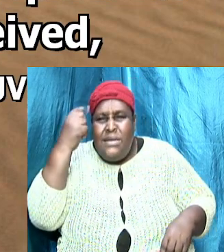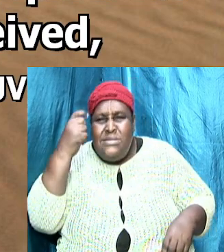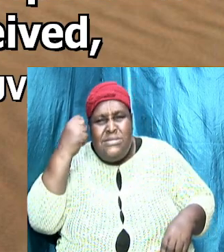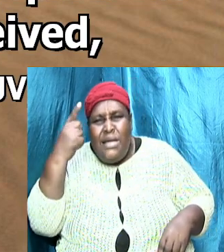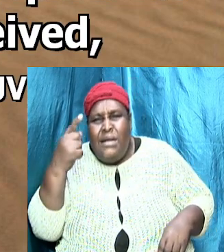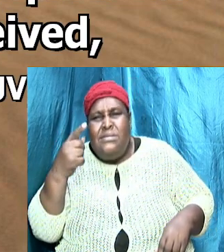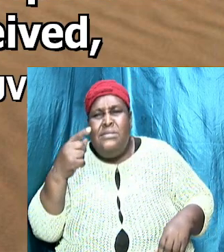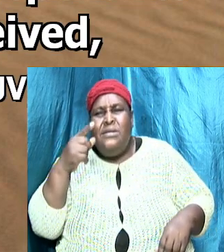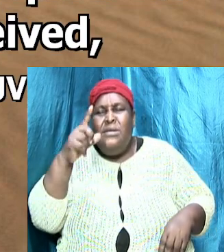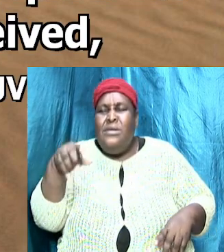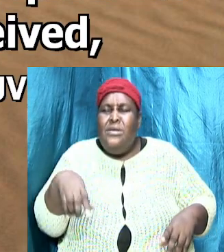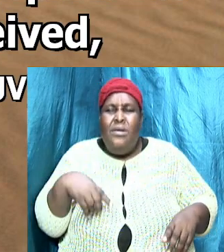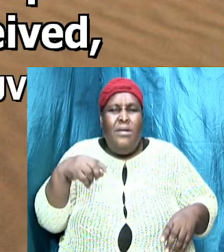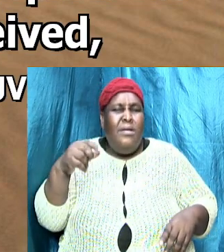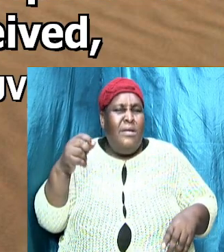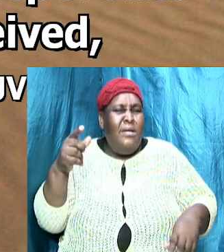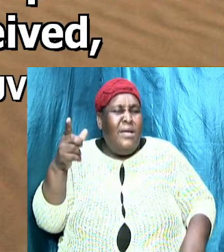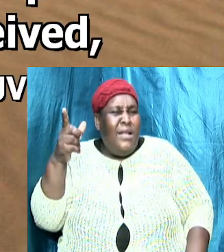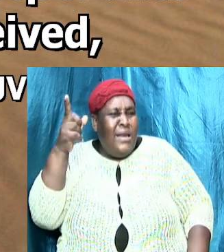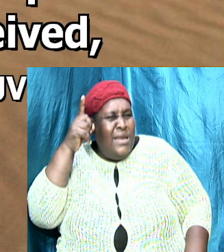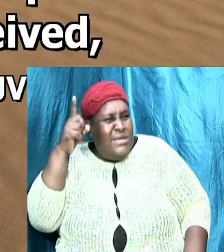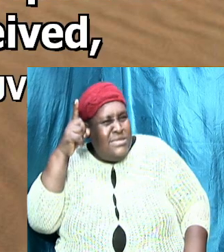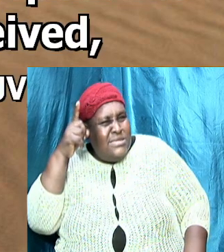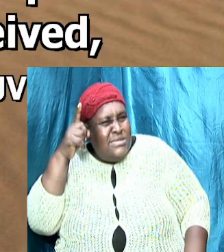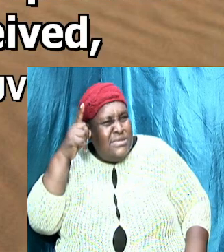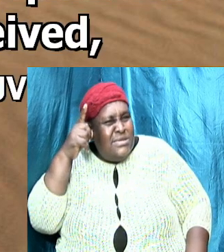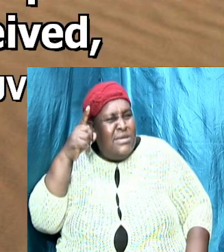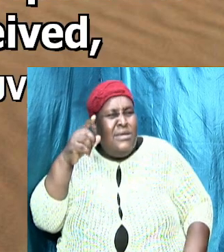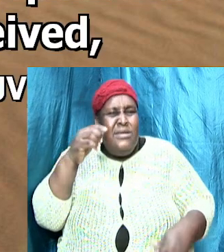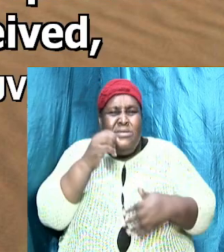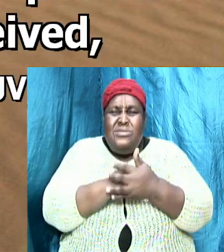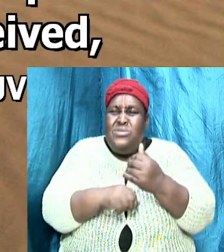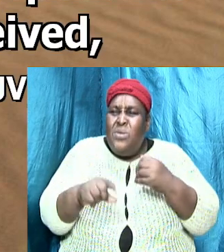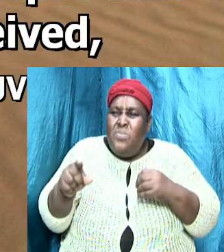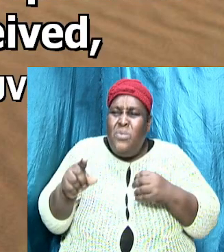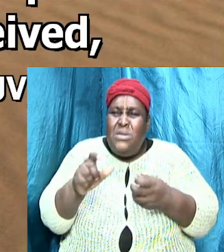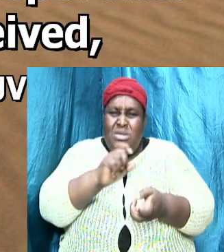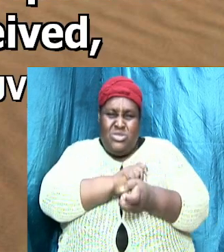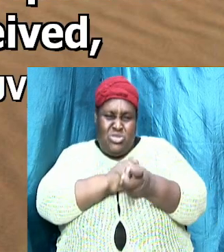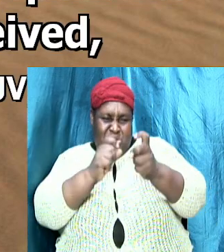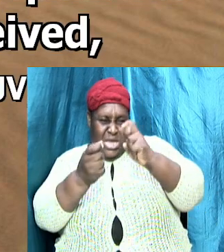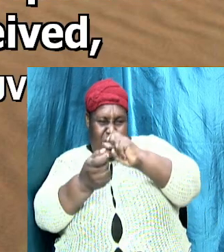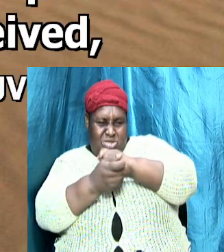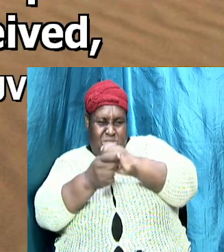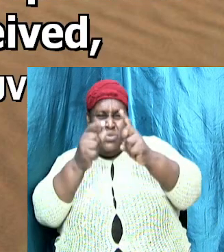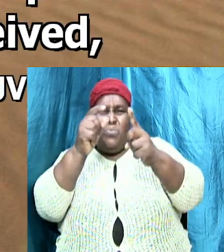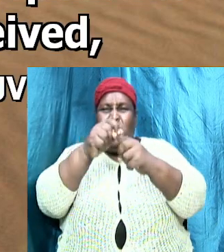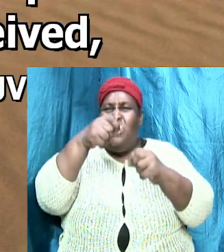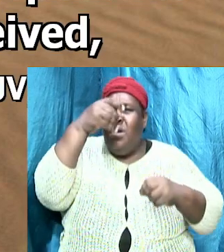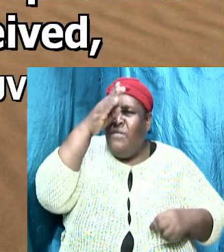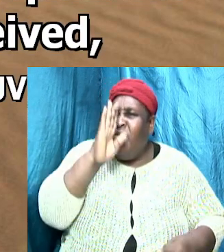somebody that is turning the word twisting the word of God